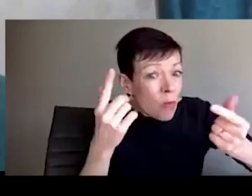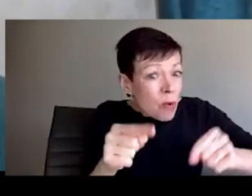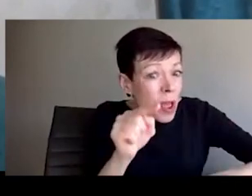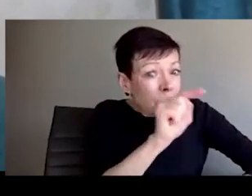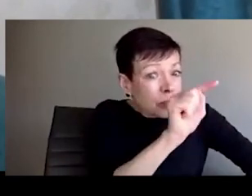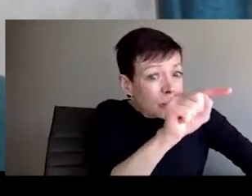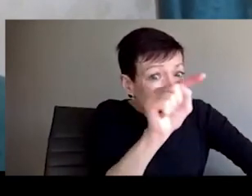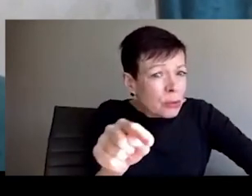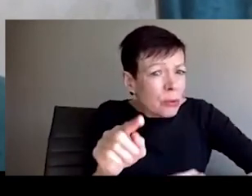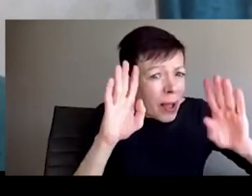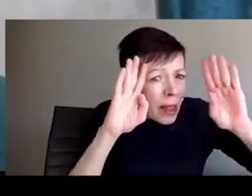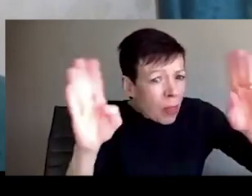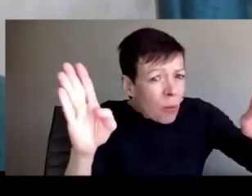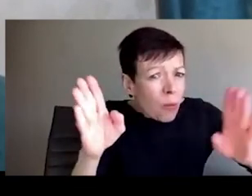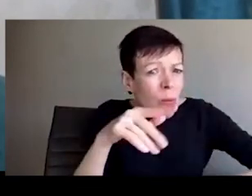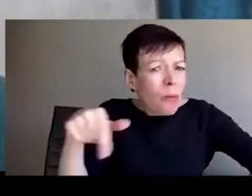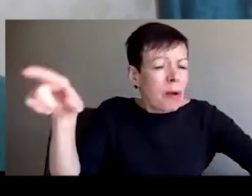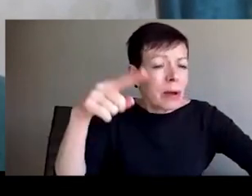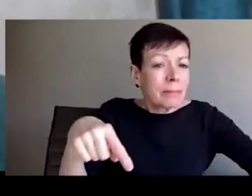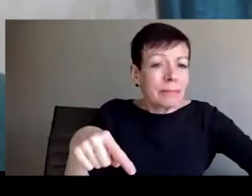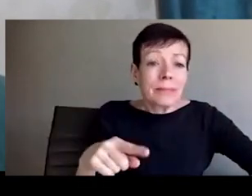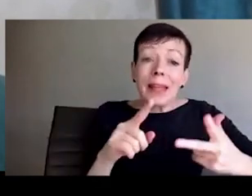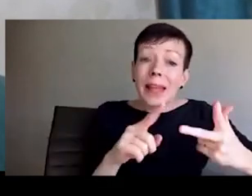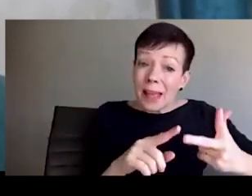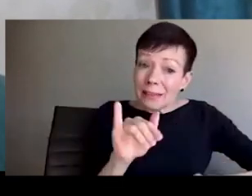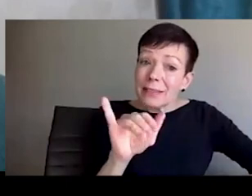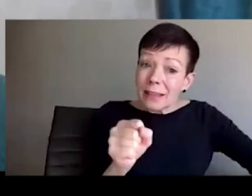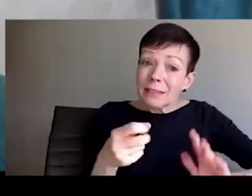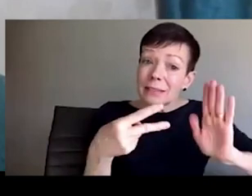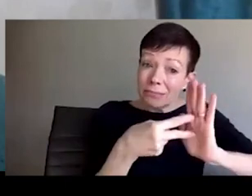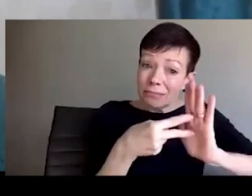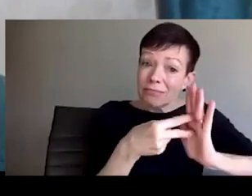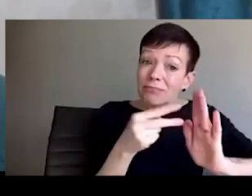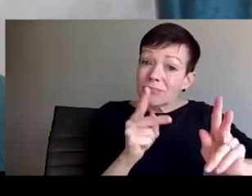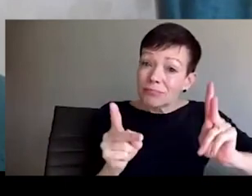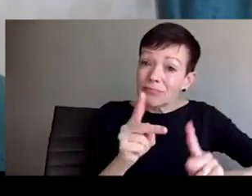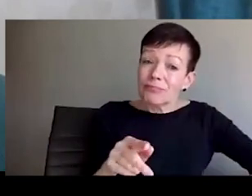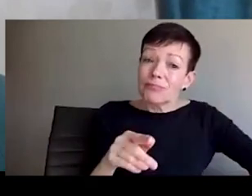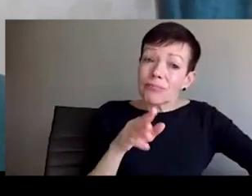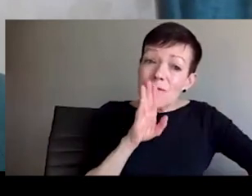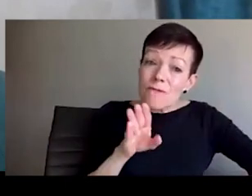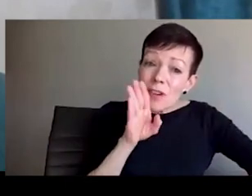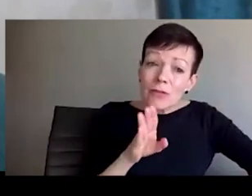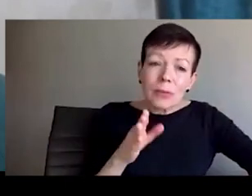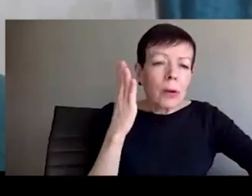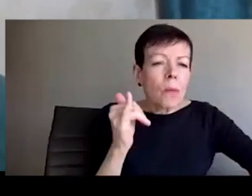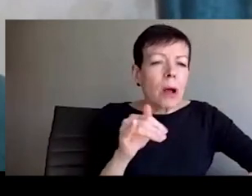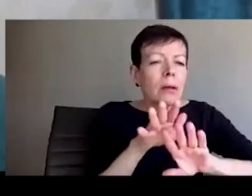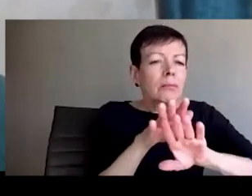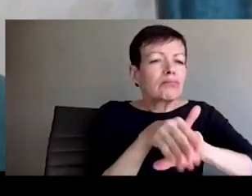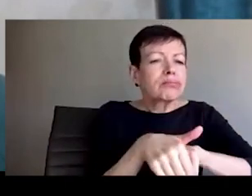clear. Yes, we are better because we saw how our death and displacement, how